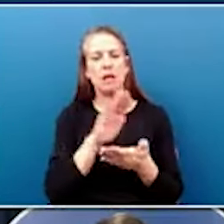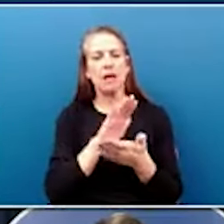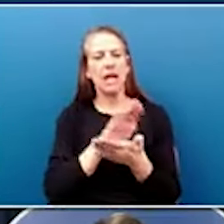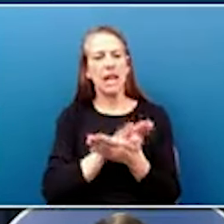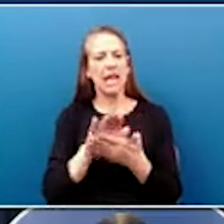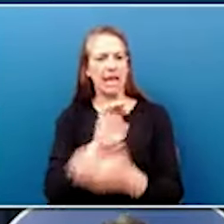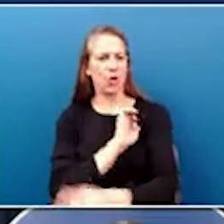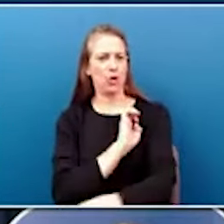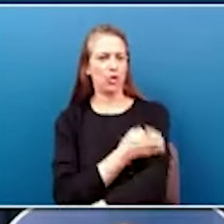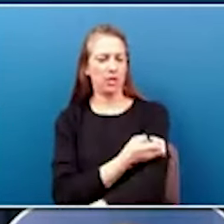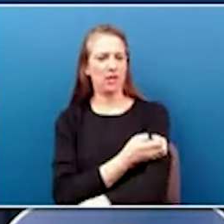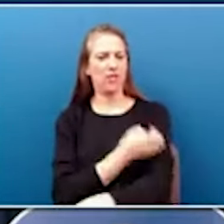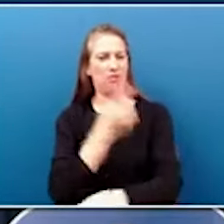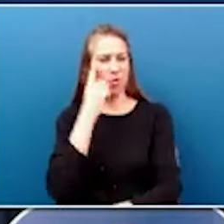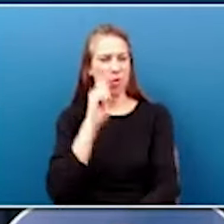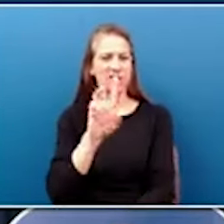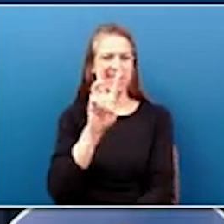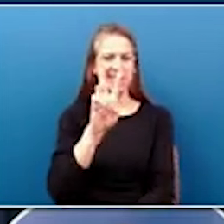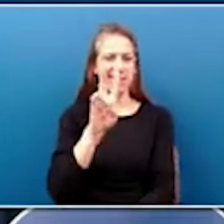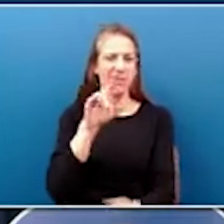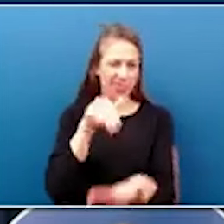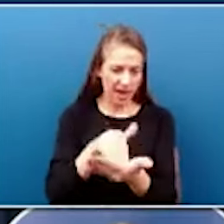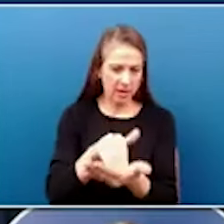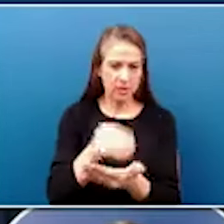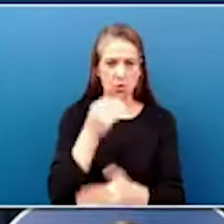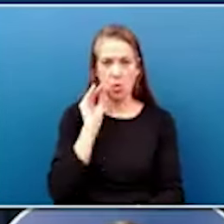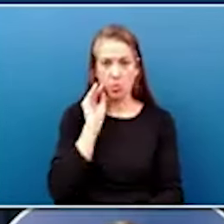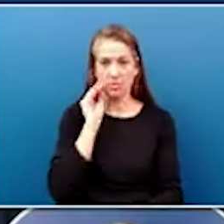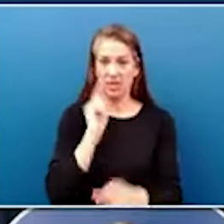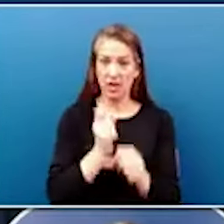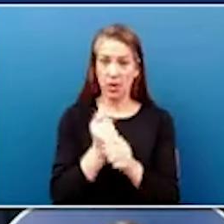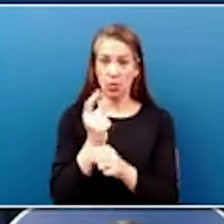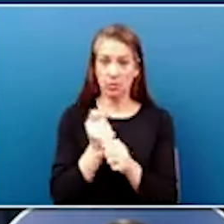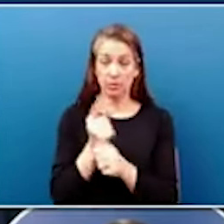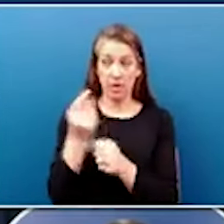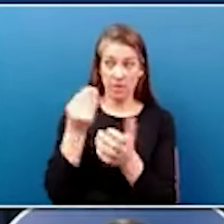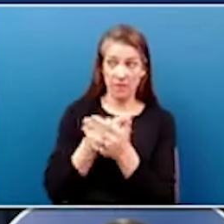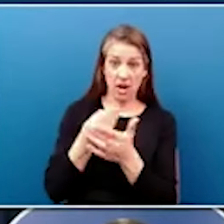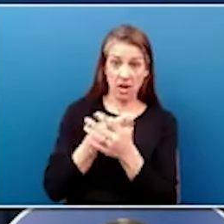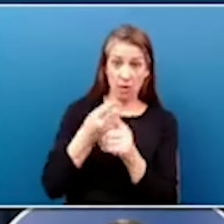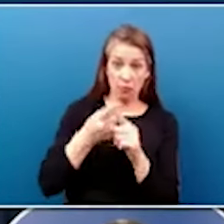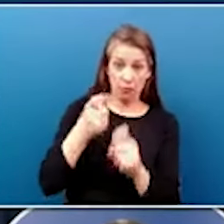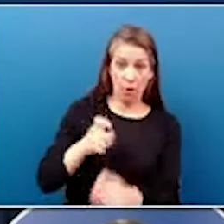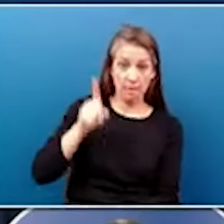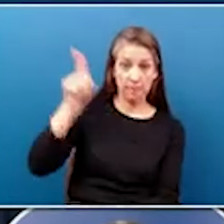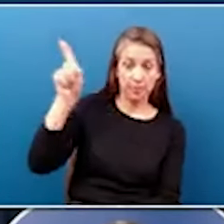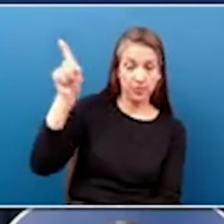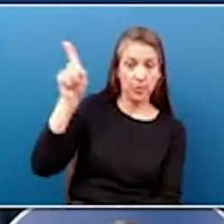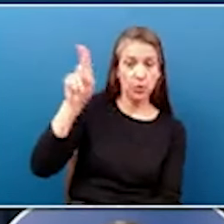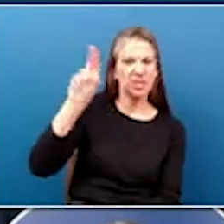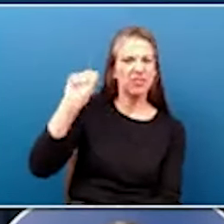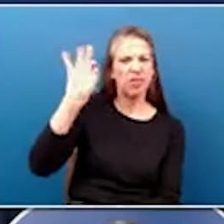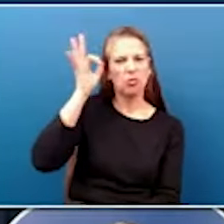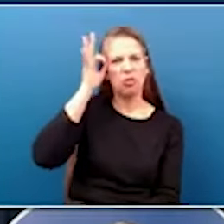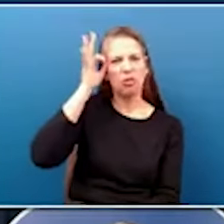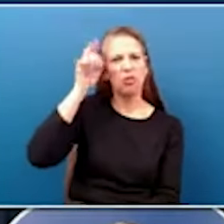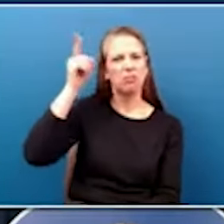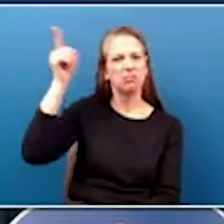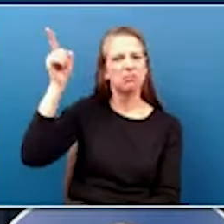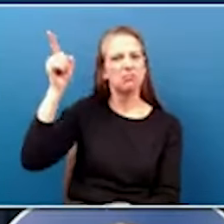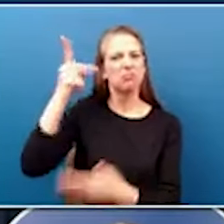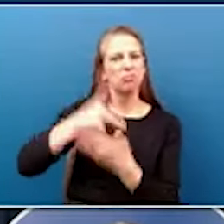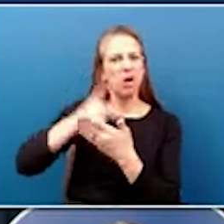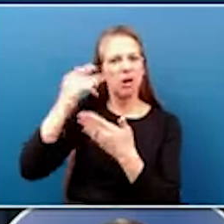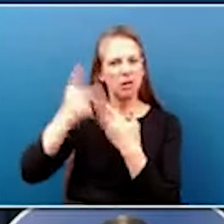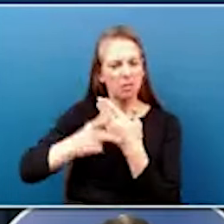homes annually. The funding is through the U.S. of Energy's Clean Energy Demonstration Program and Former Mine Land